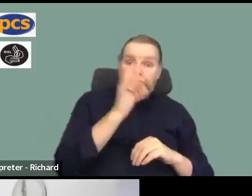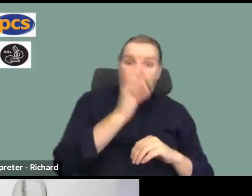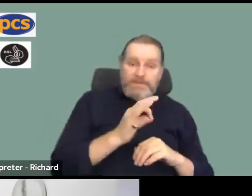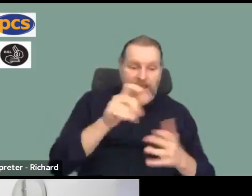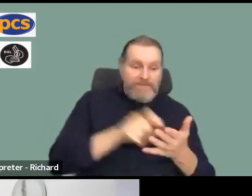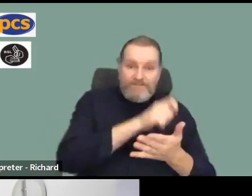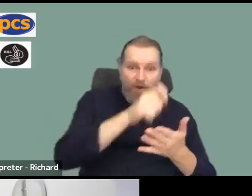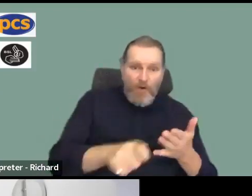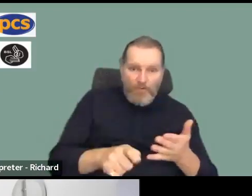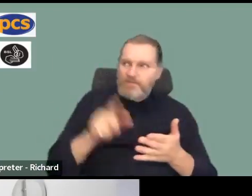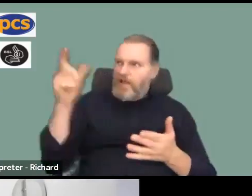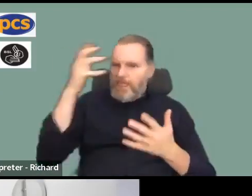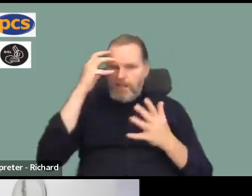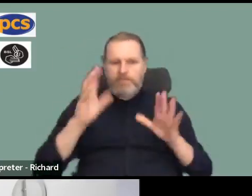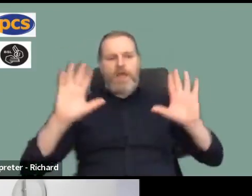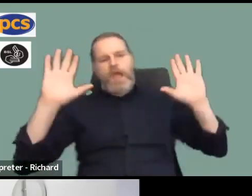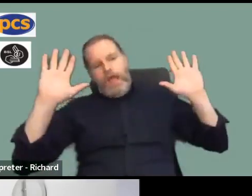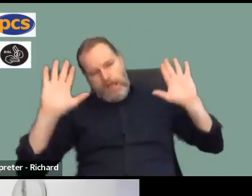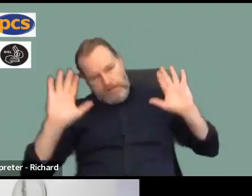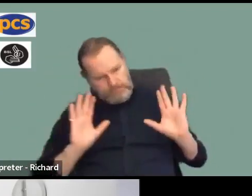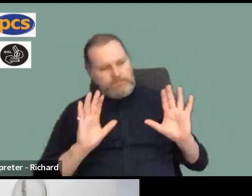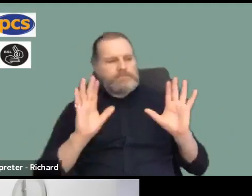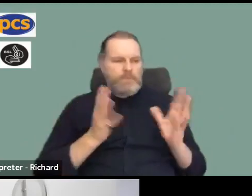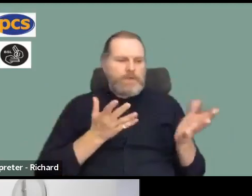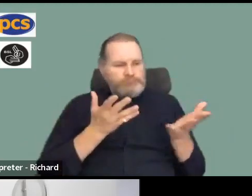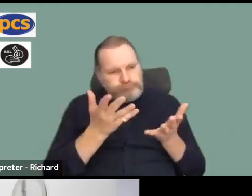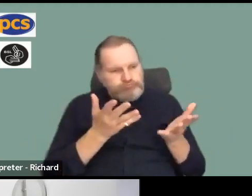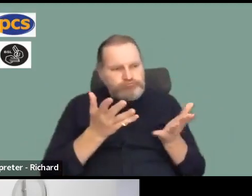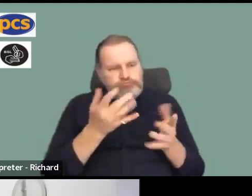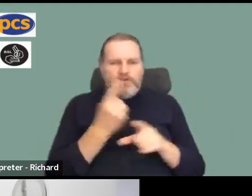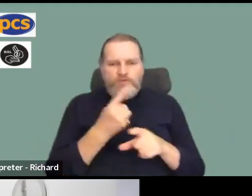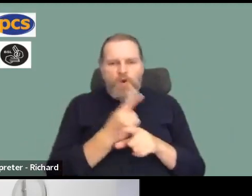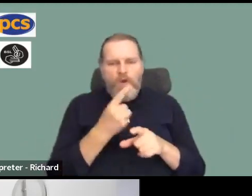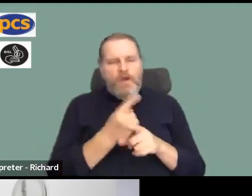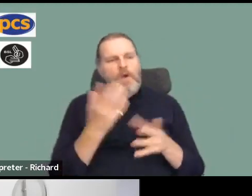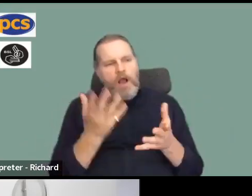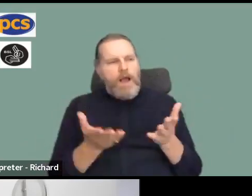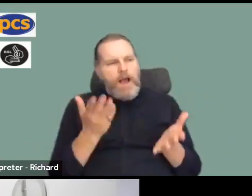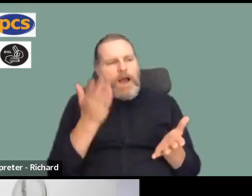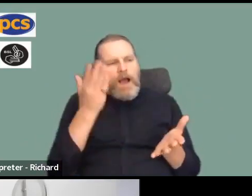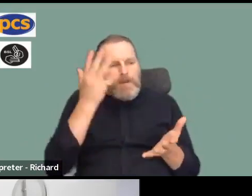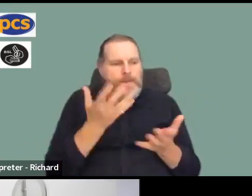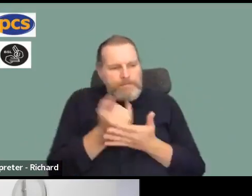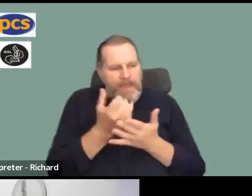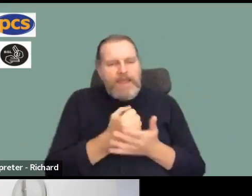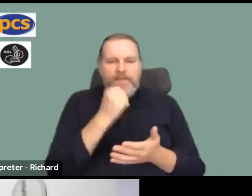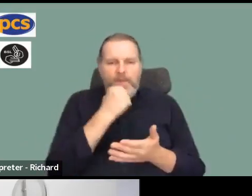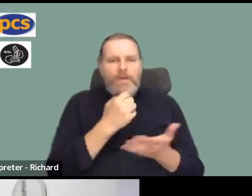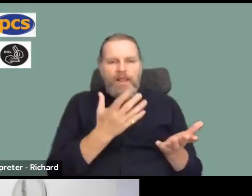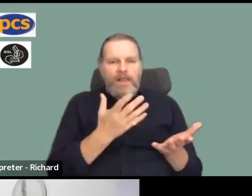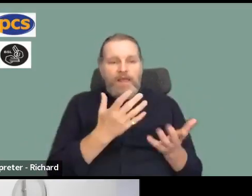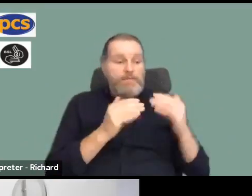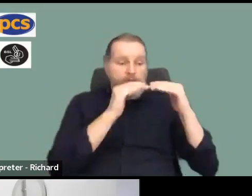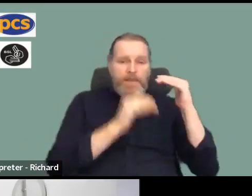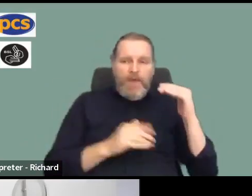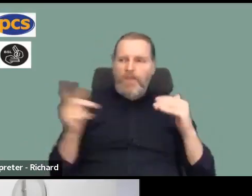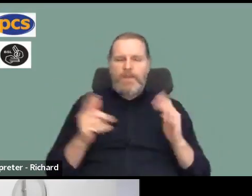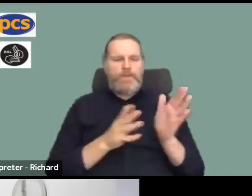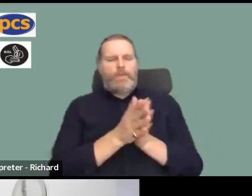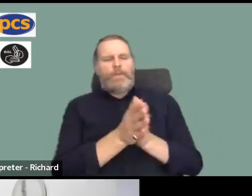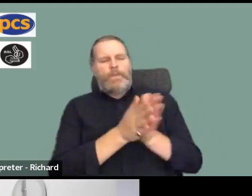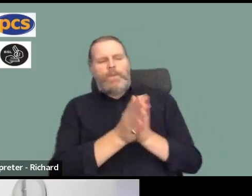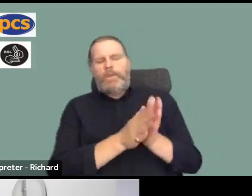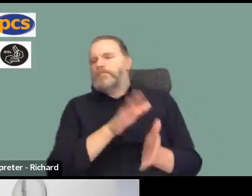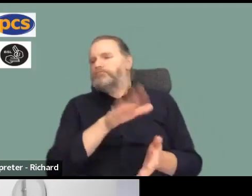something. Then we'll have a more serious conversation. And if needs be, we'll start taking the action that we'll show them. And I